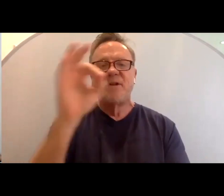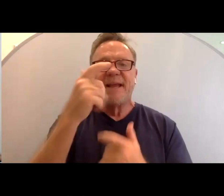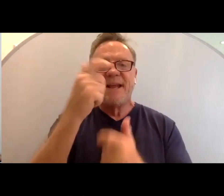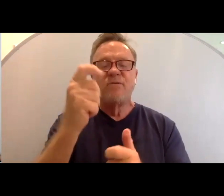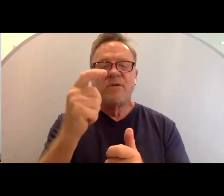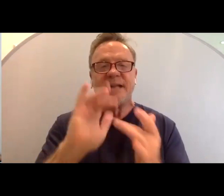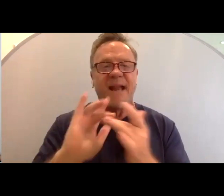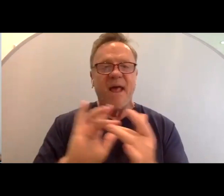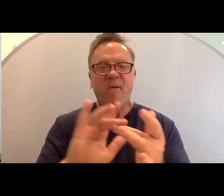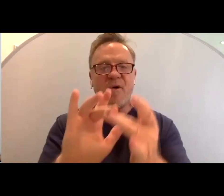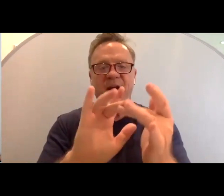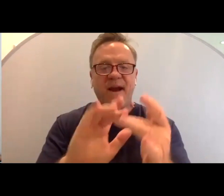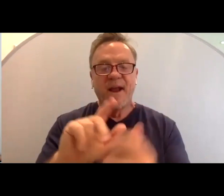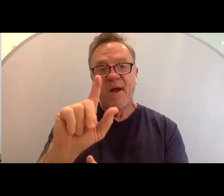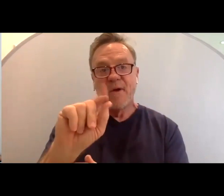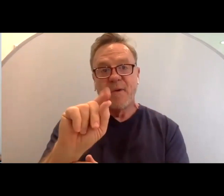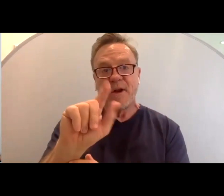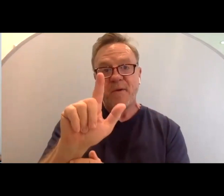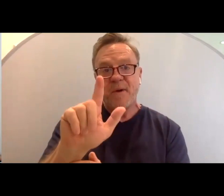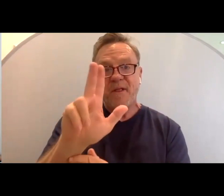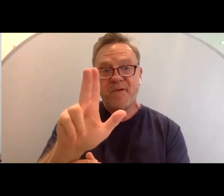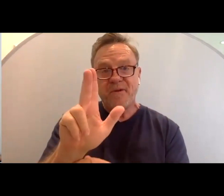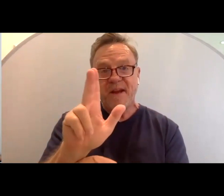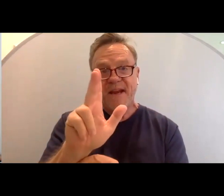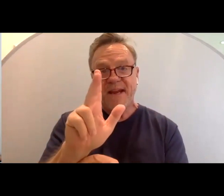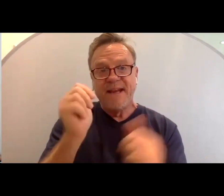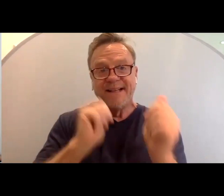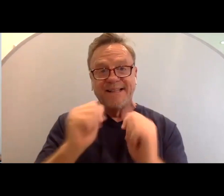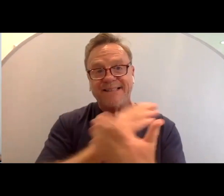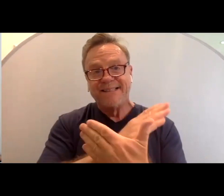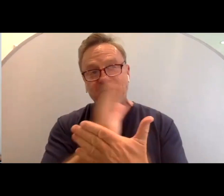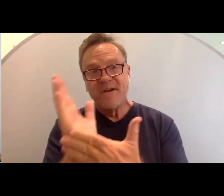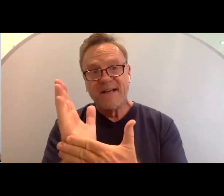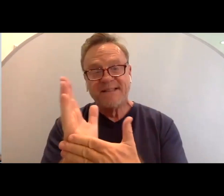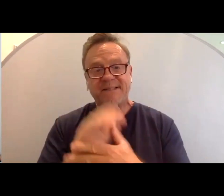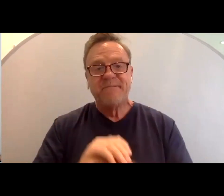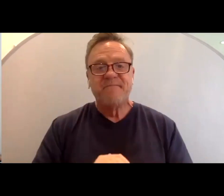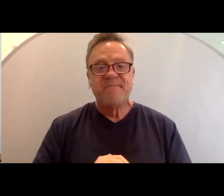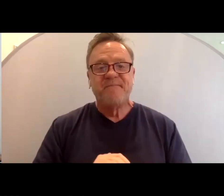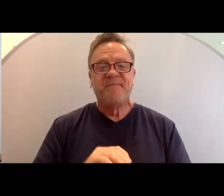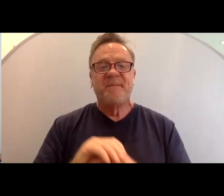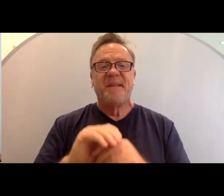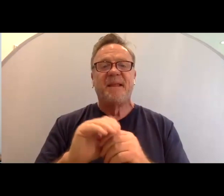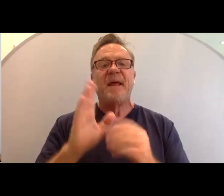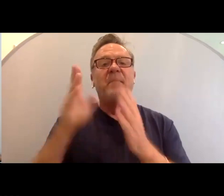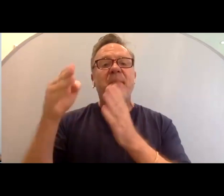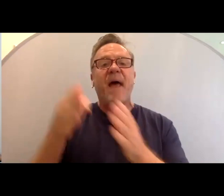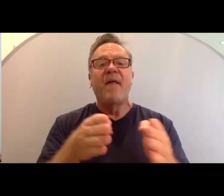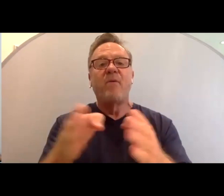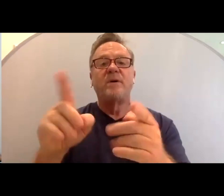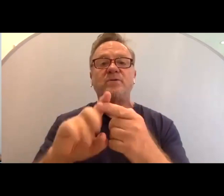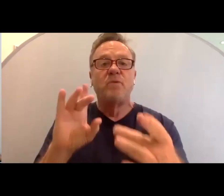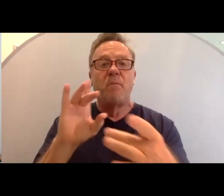Network, 2023 series, called Pathways to Belonging,